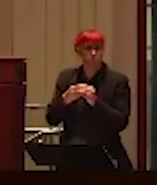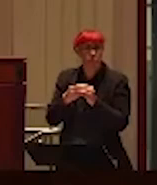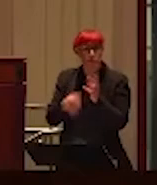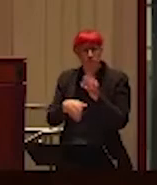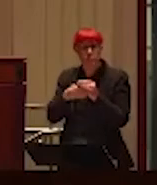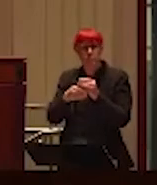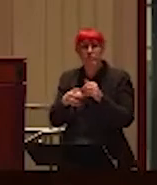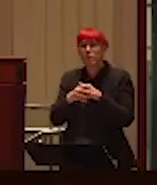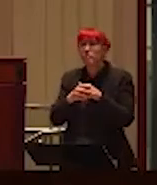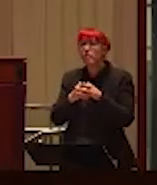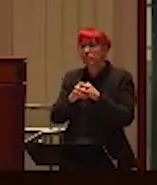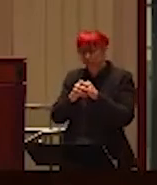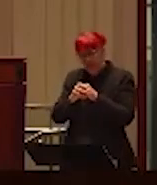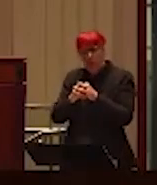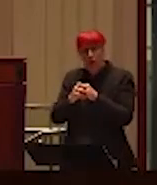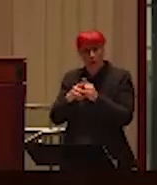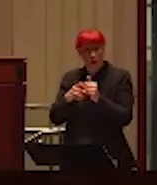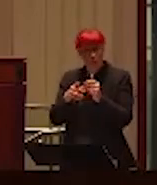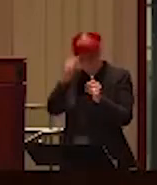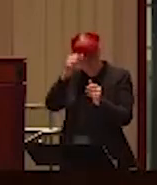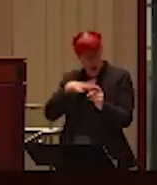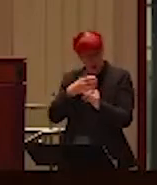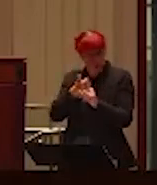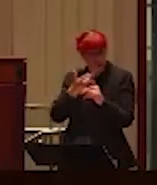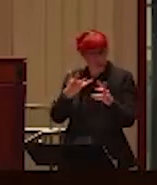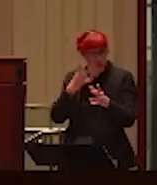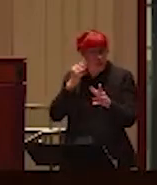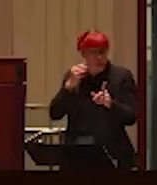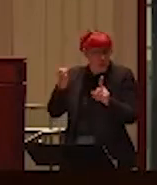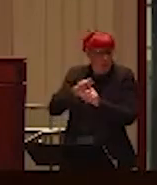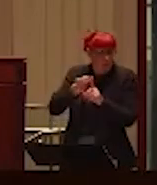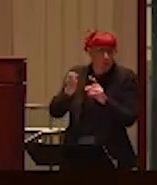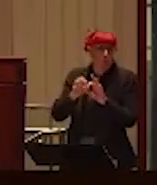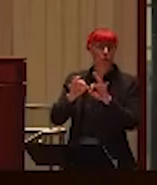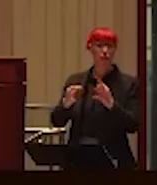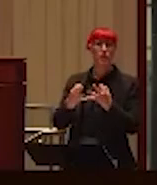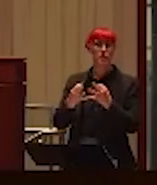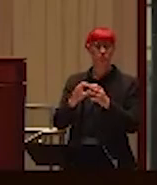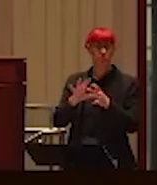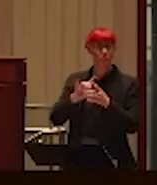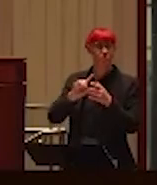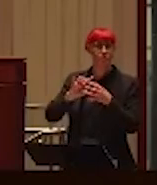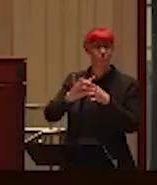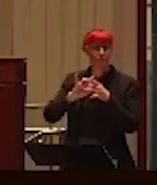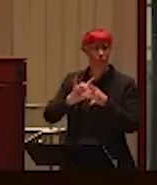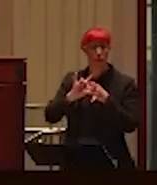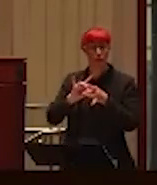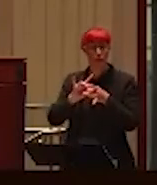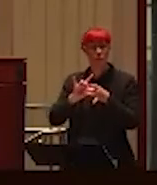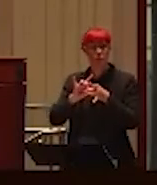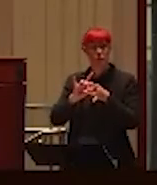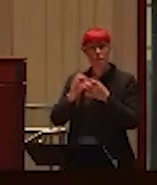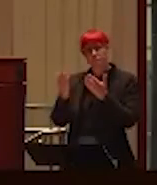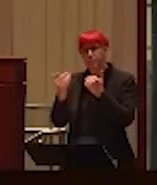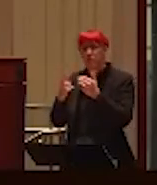in abusive relationships and looking for places for support. And, ultimately, the program has evolved into recognizing